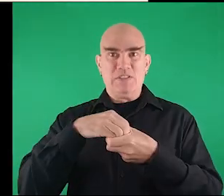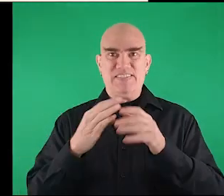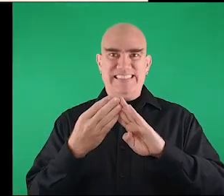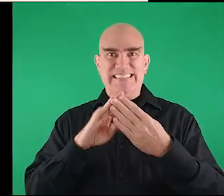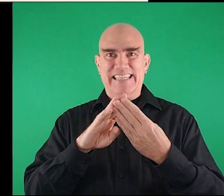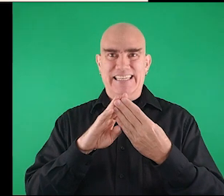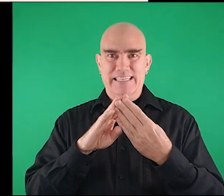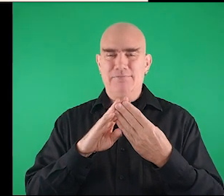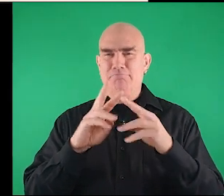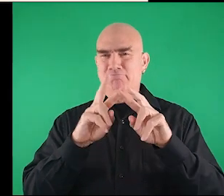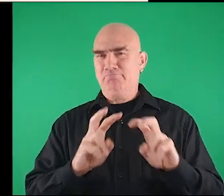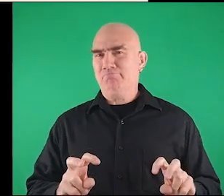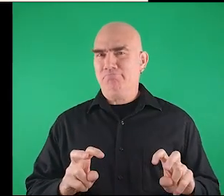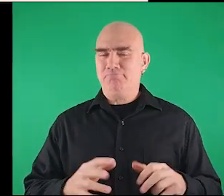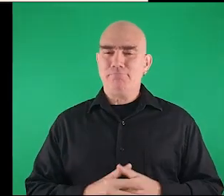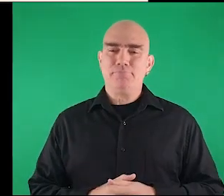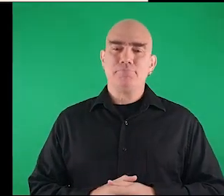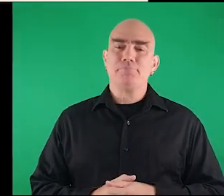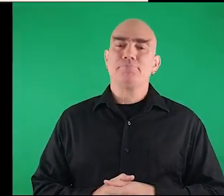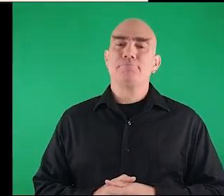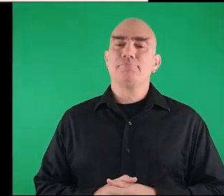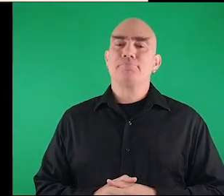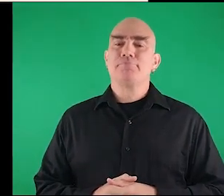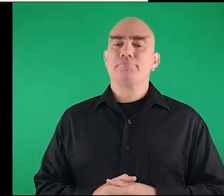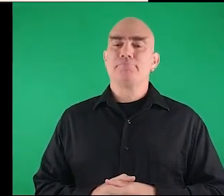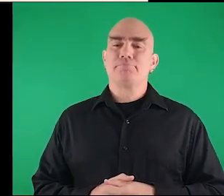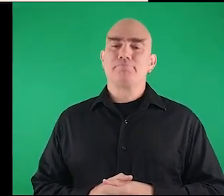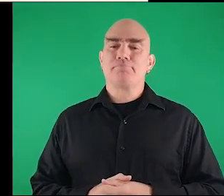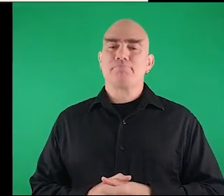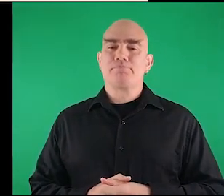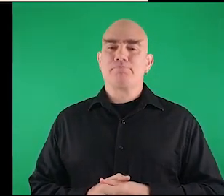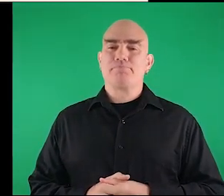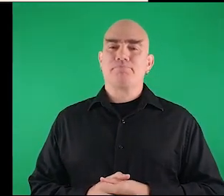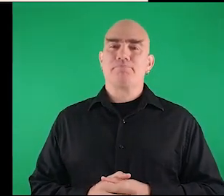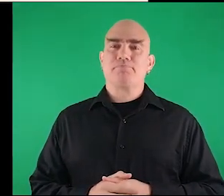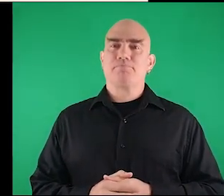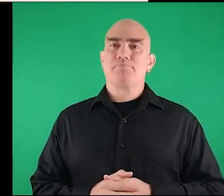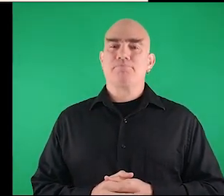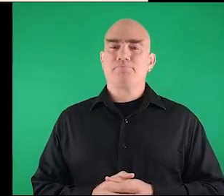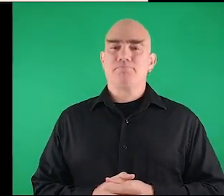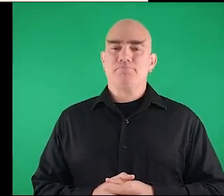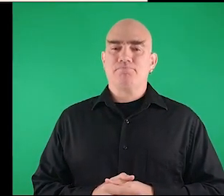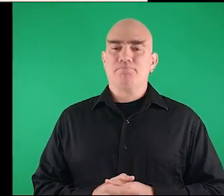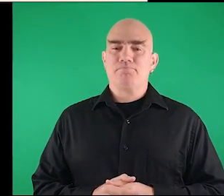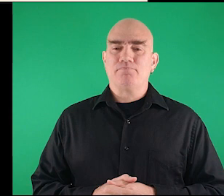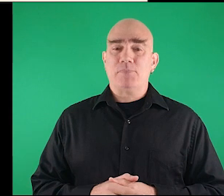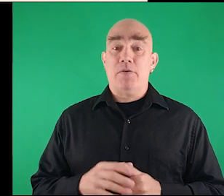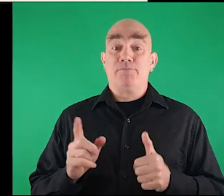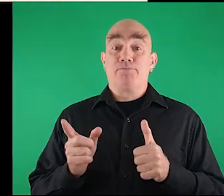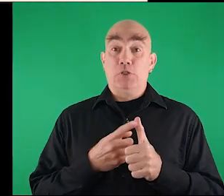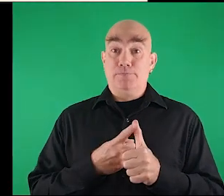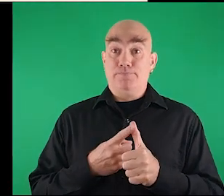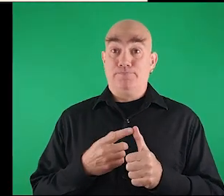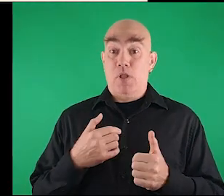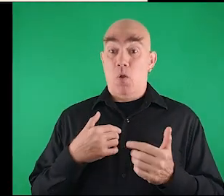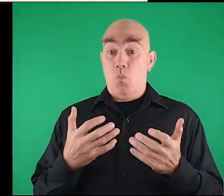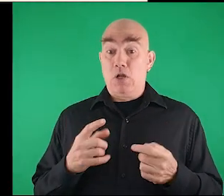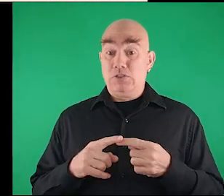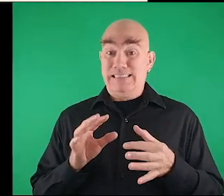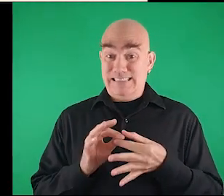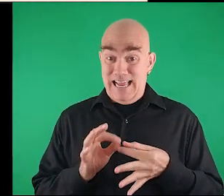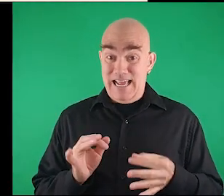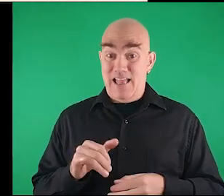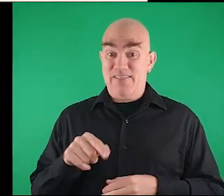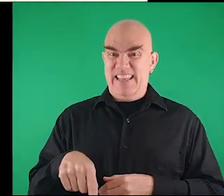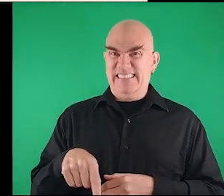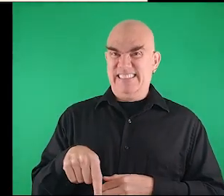of the so-called inclusive city. First, I want to